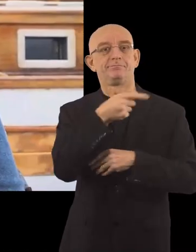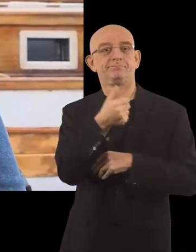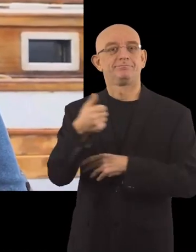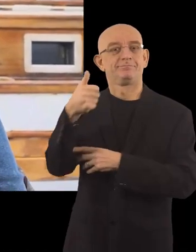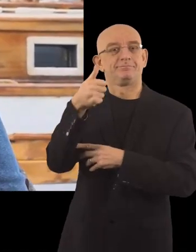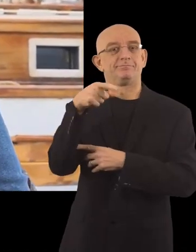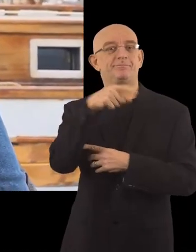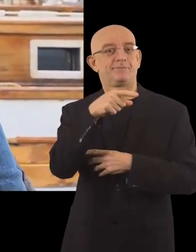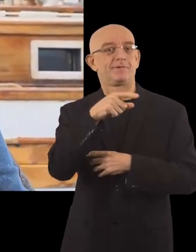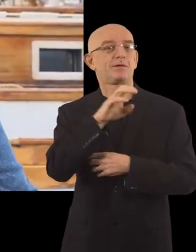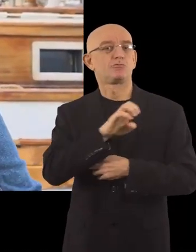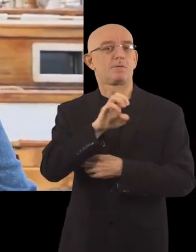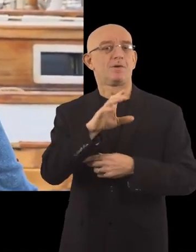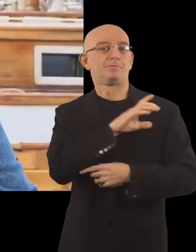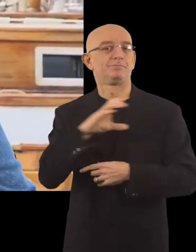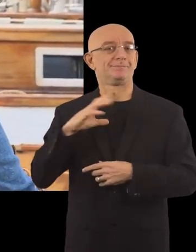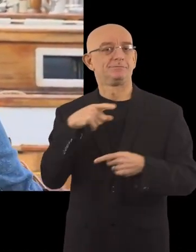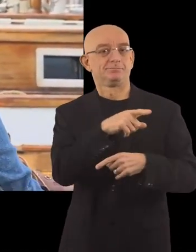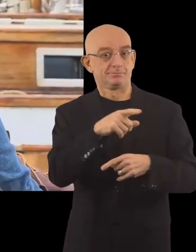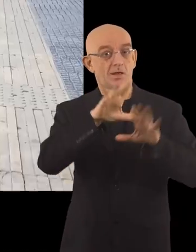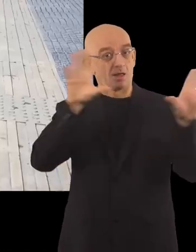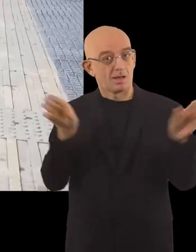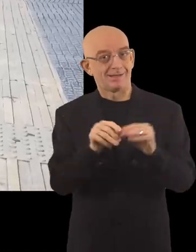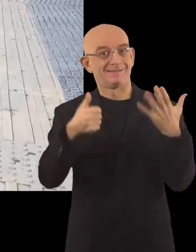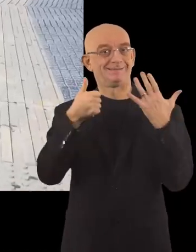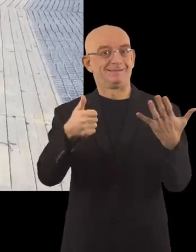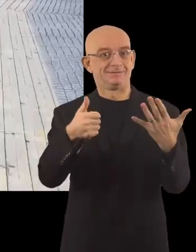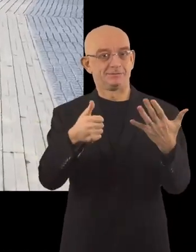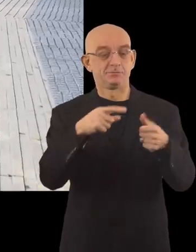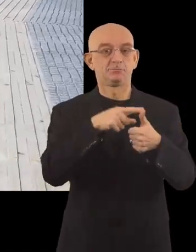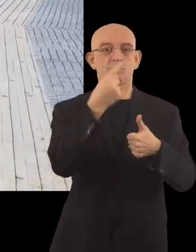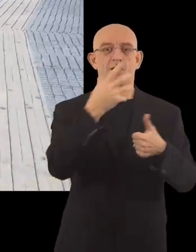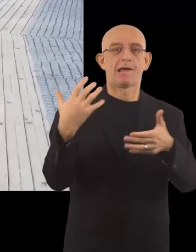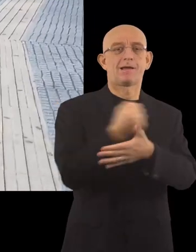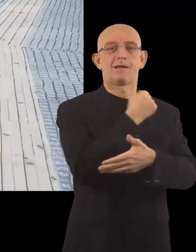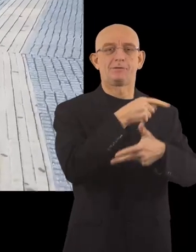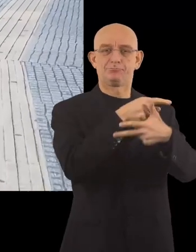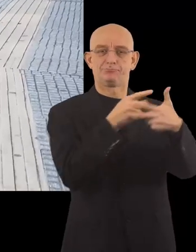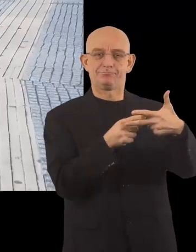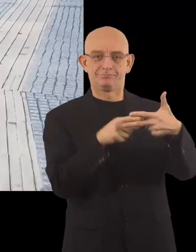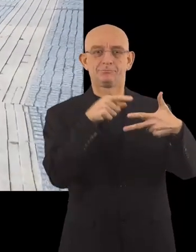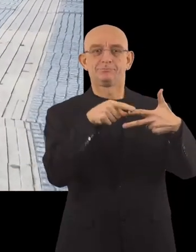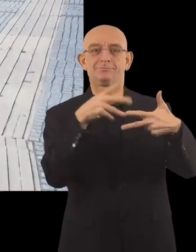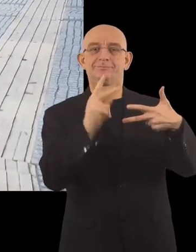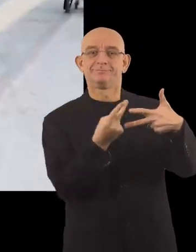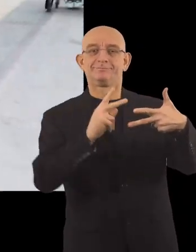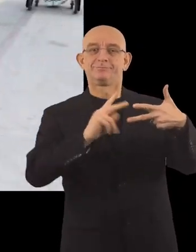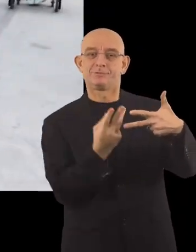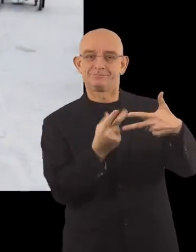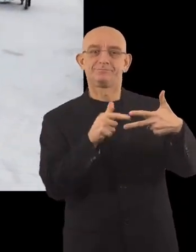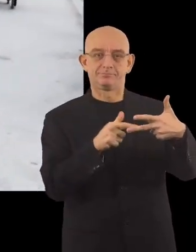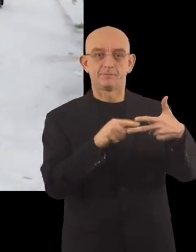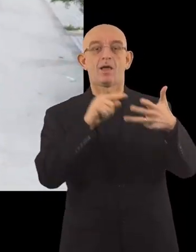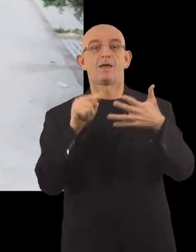Helena Daly, six prizes will be awarded. One overall winner, two runners up and three winners in special mention